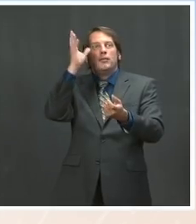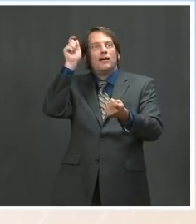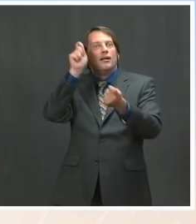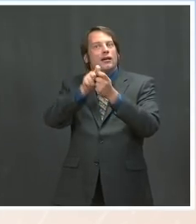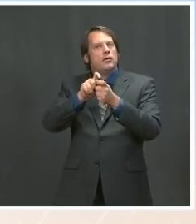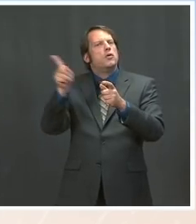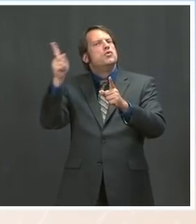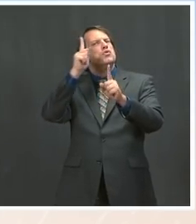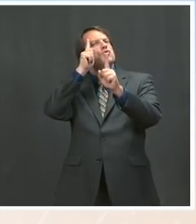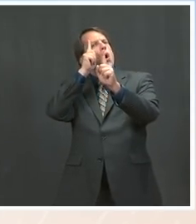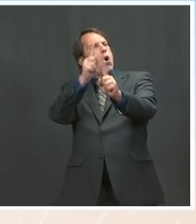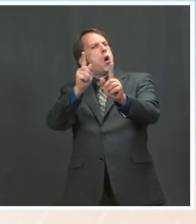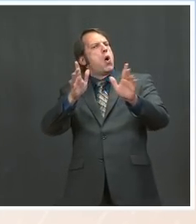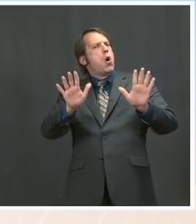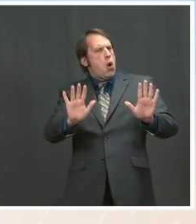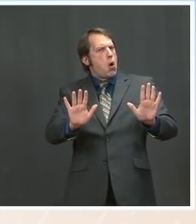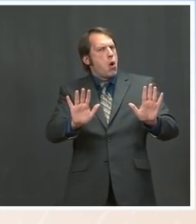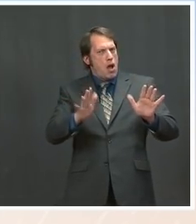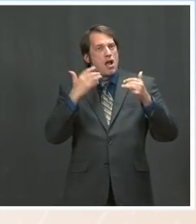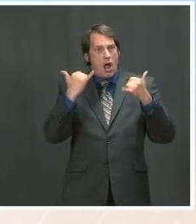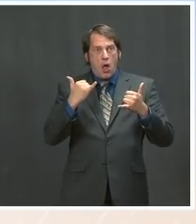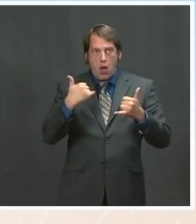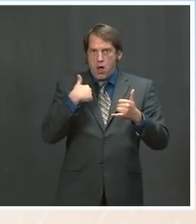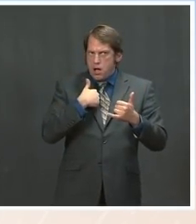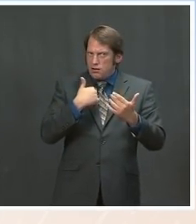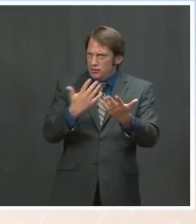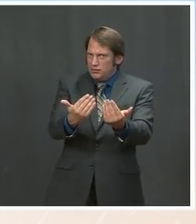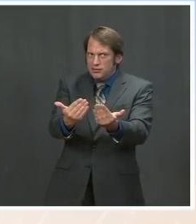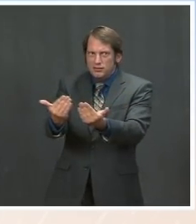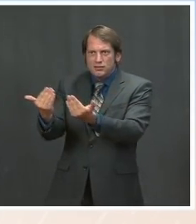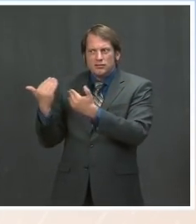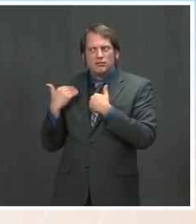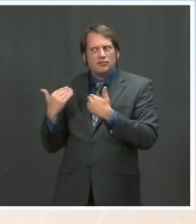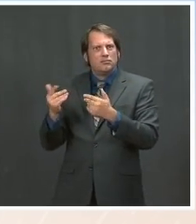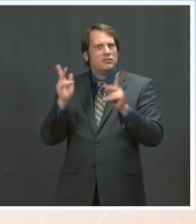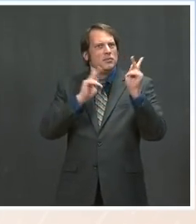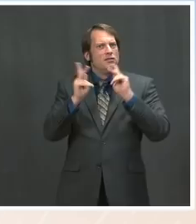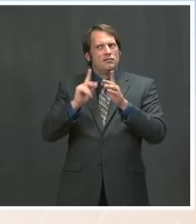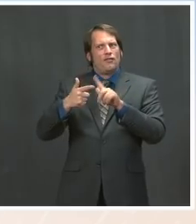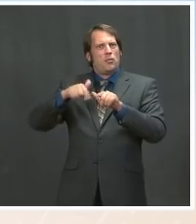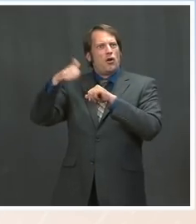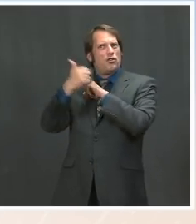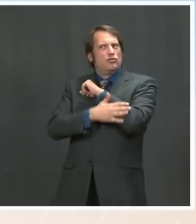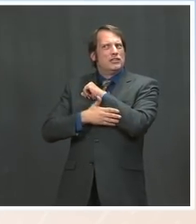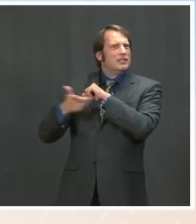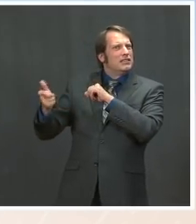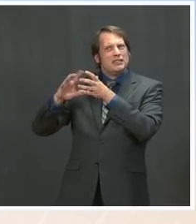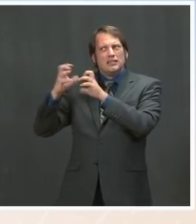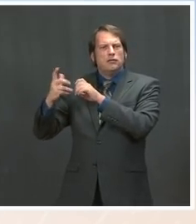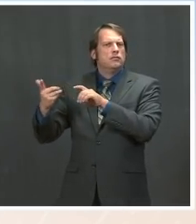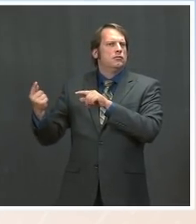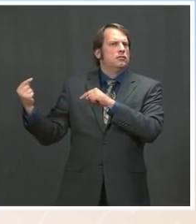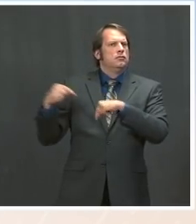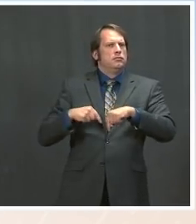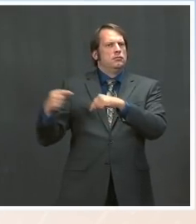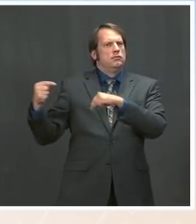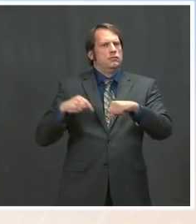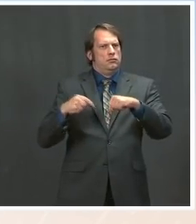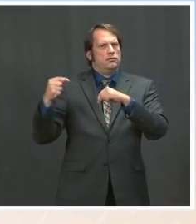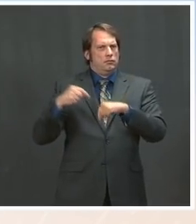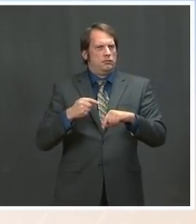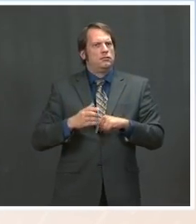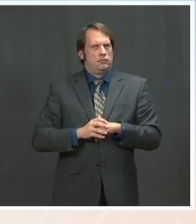welcome in refugees from around the world. That continues to be his point of view, continues to be his objective, continues to be his policy.